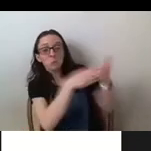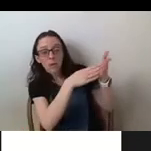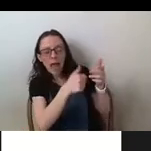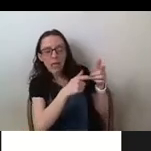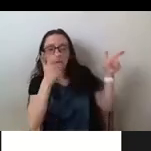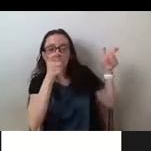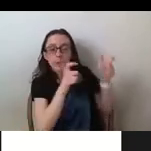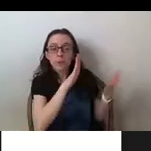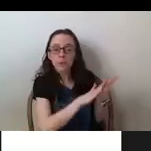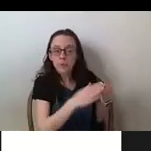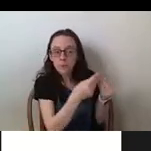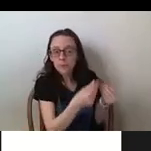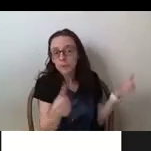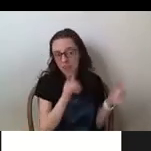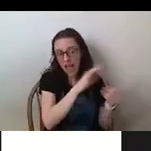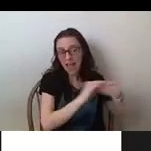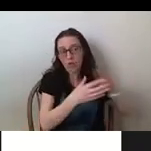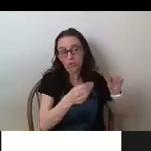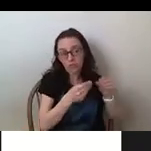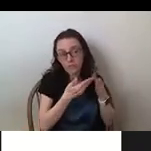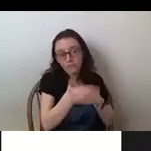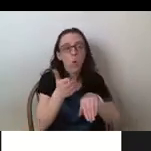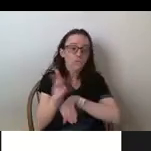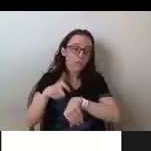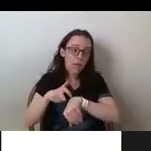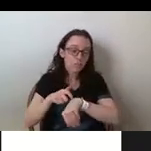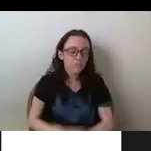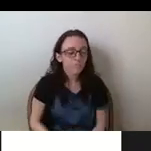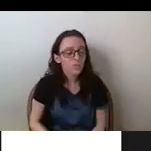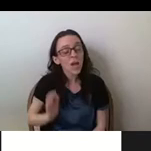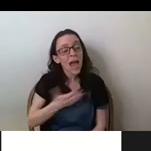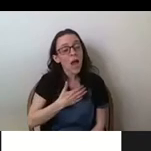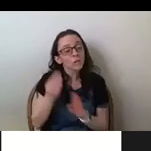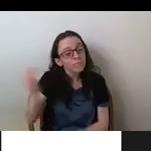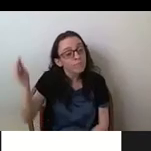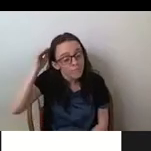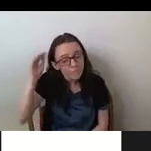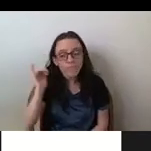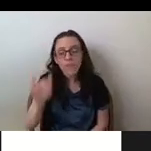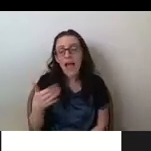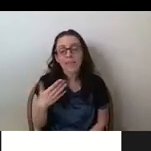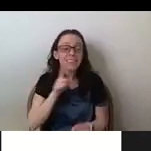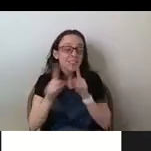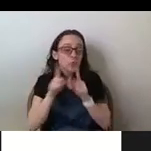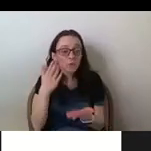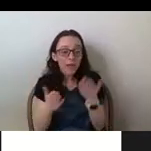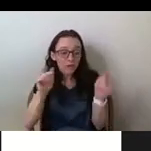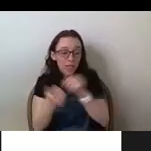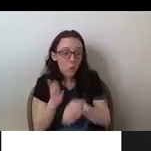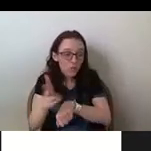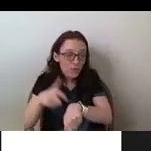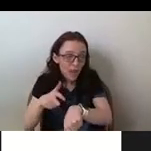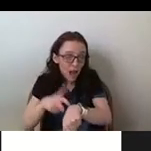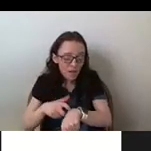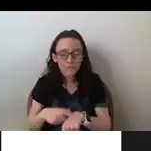So the main takeaways from this part of our data were that firstly discourses may change over time but evictions seem